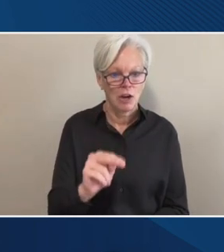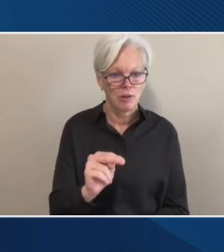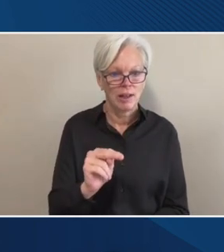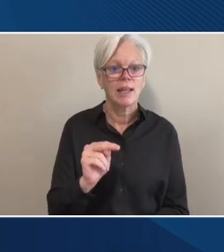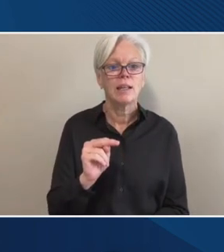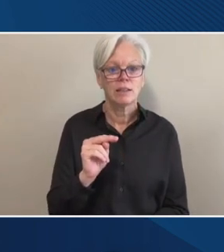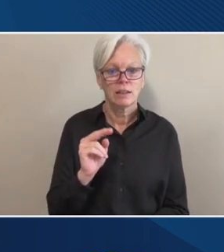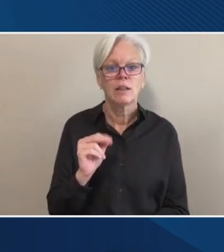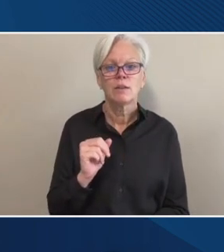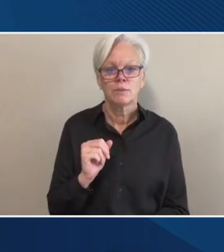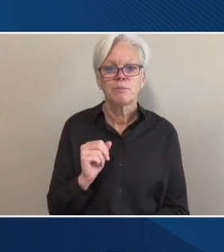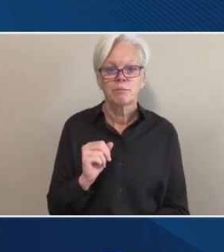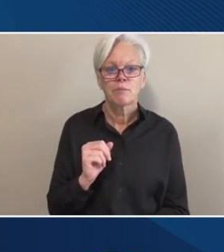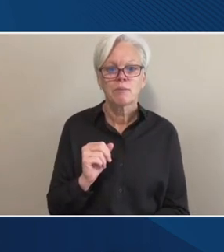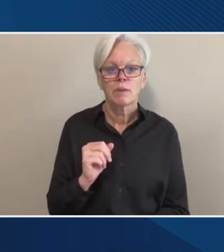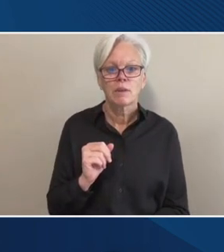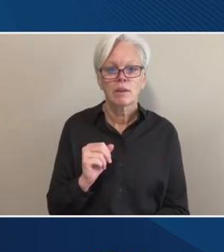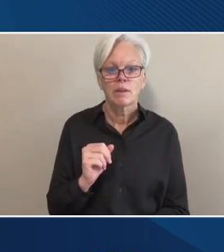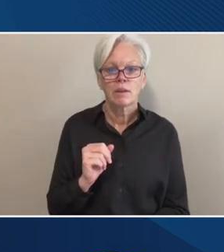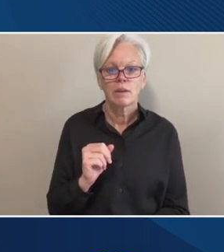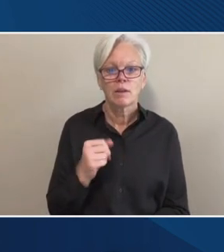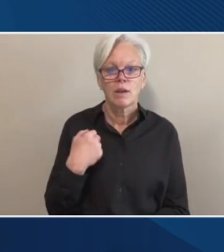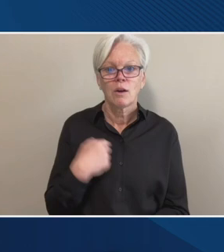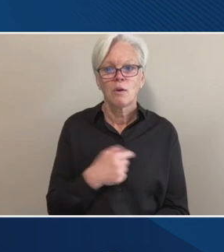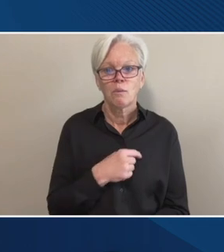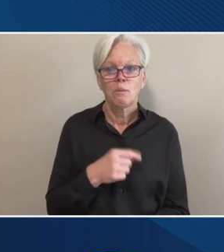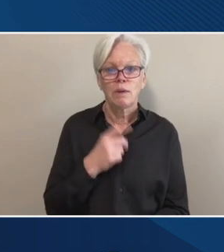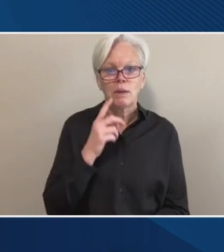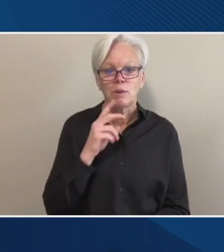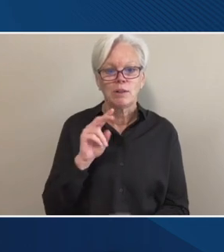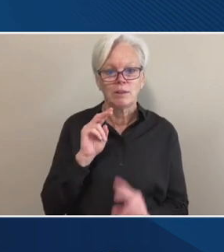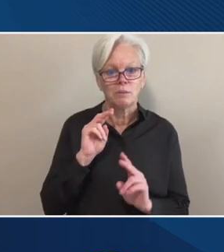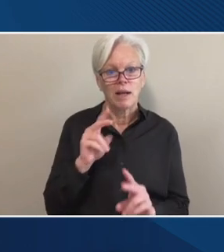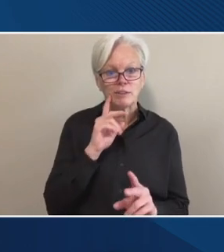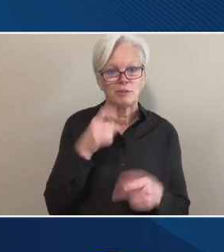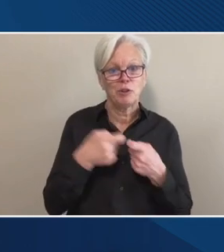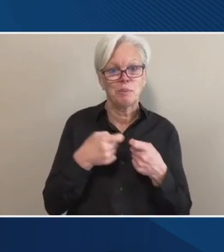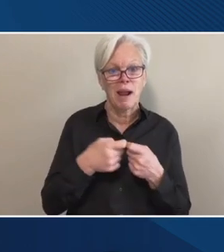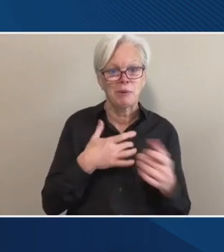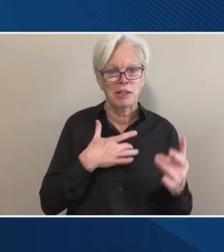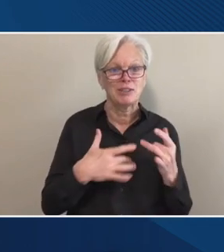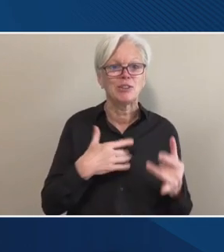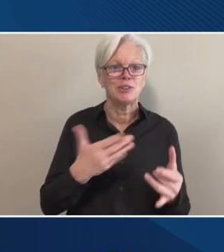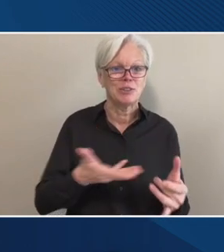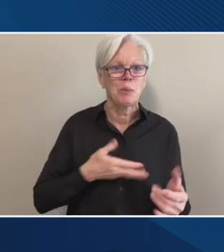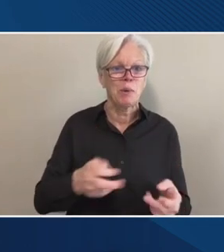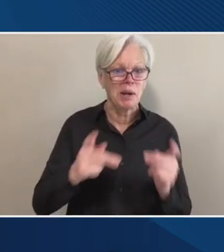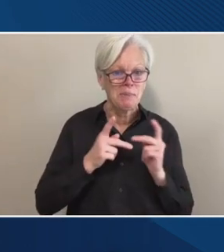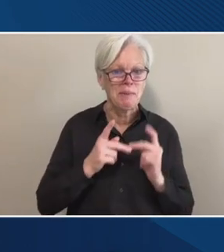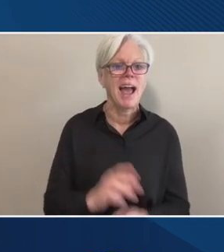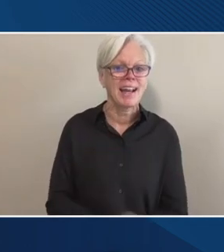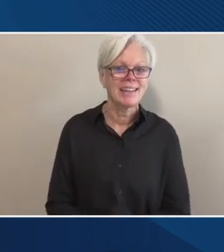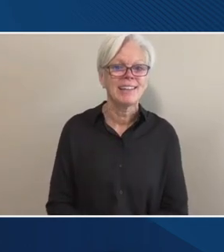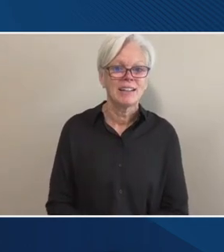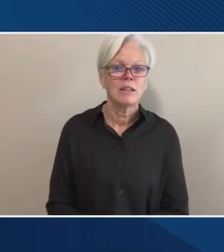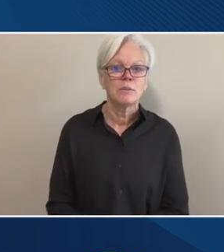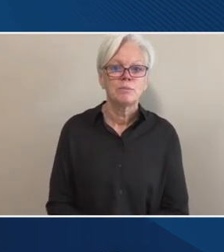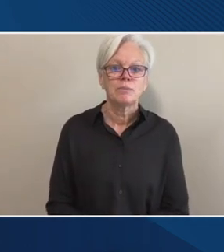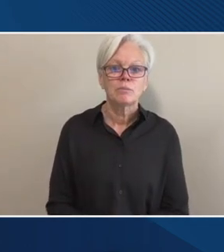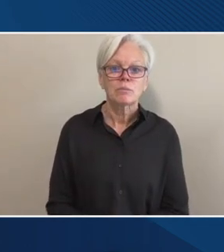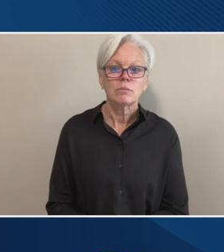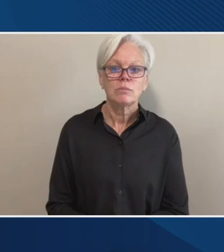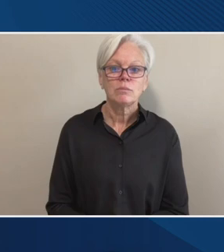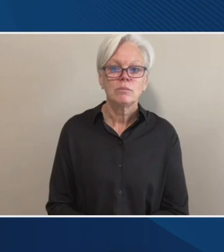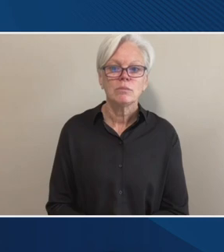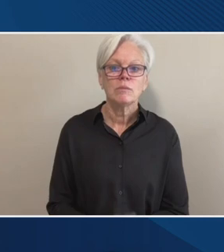We'll be on the lookout again for your power concerns. So welcome back. Carolyn Are there any additional